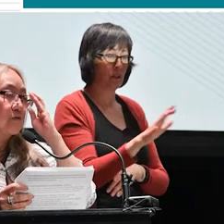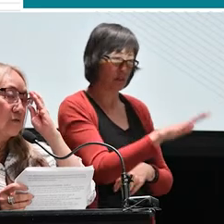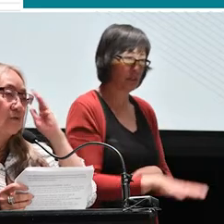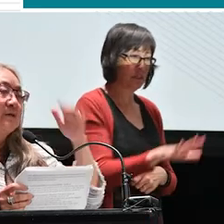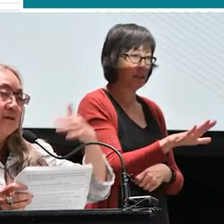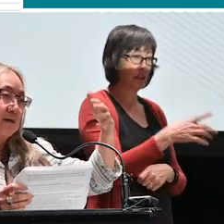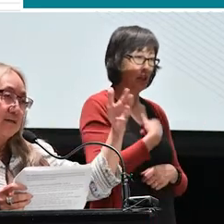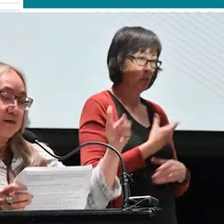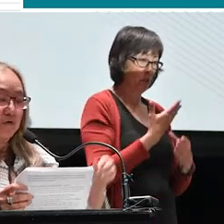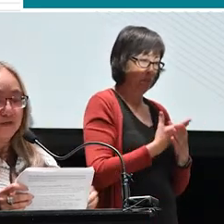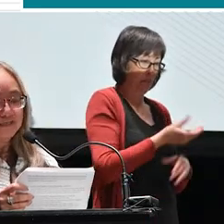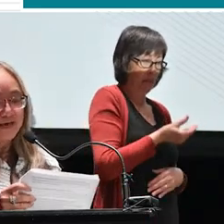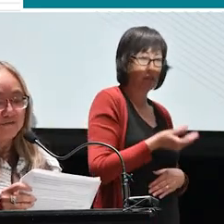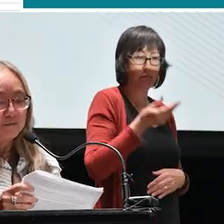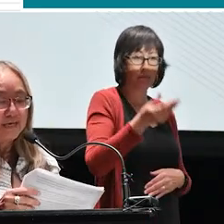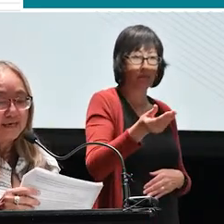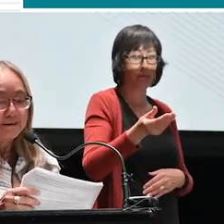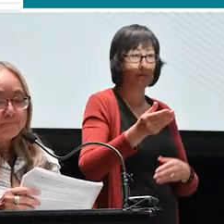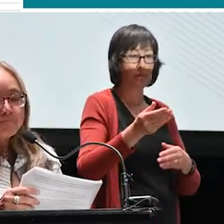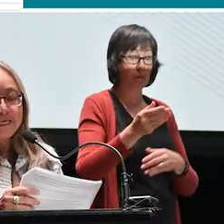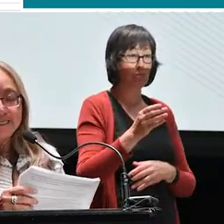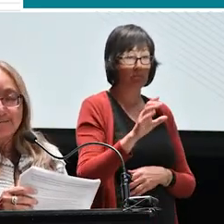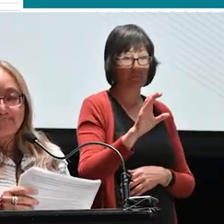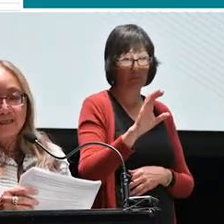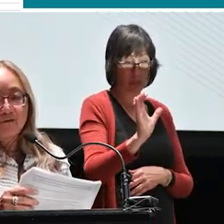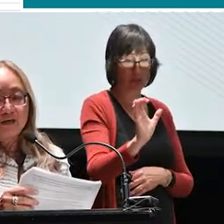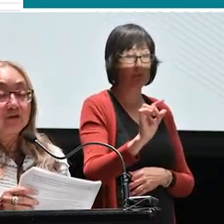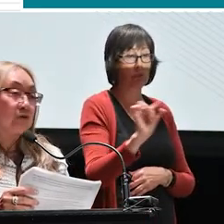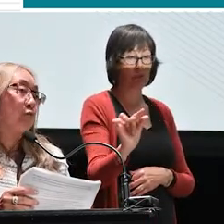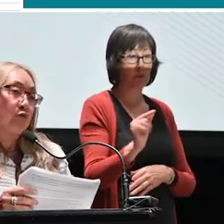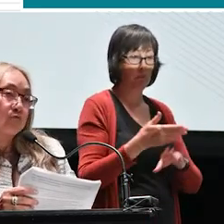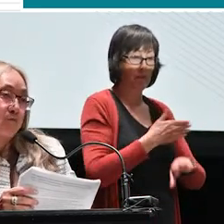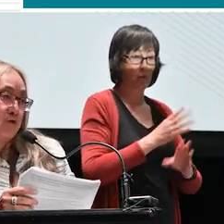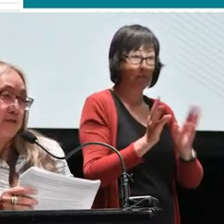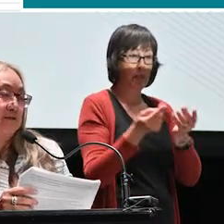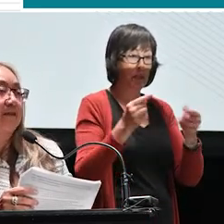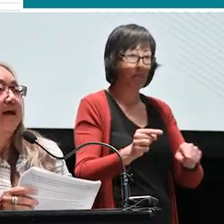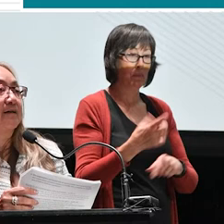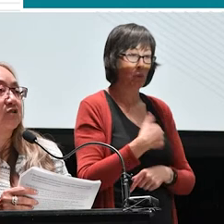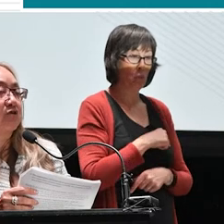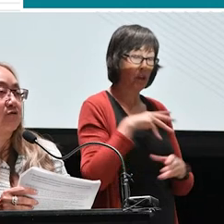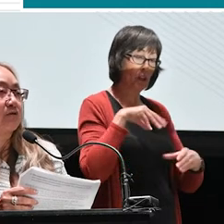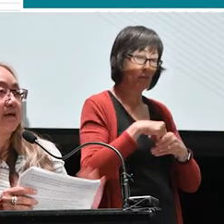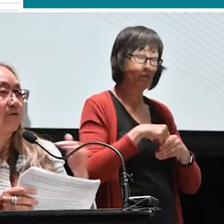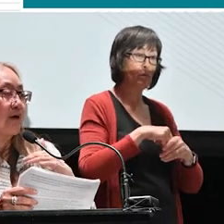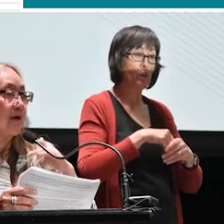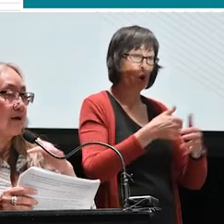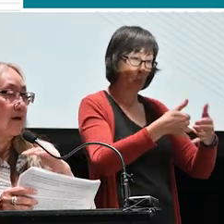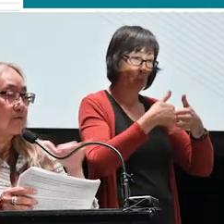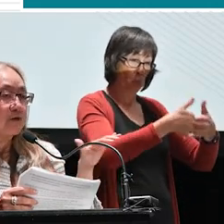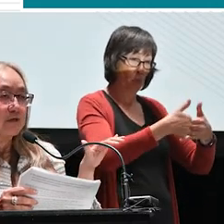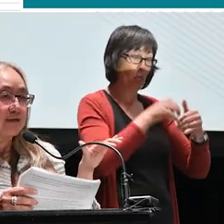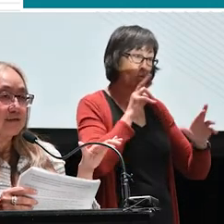to Council several weeks ahead of the meeting, we included a ward report that showed for